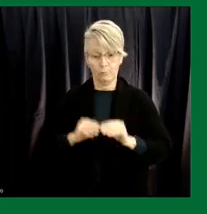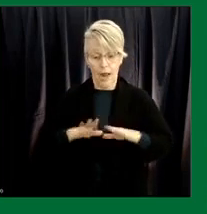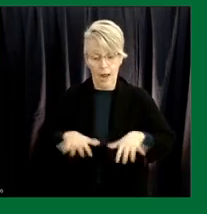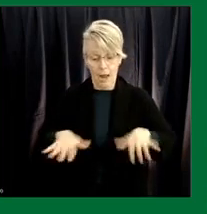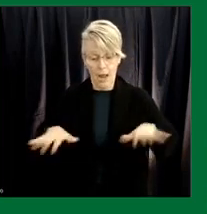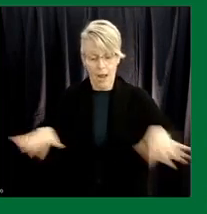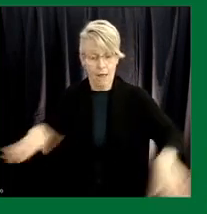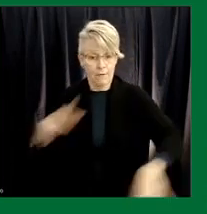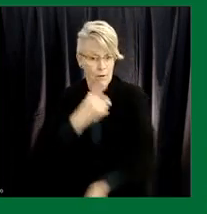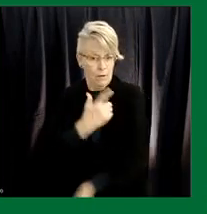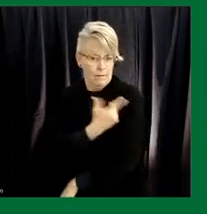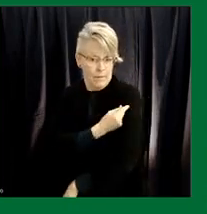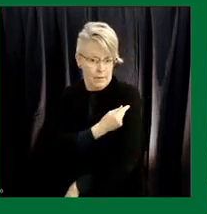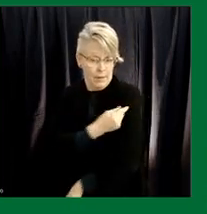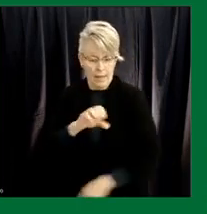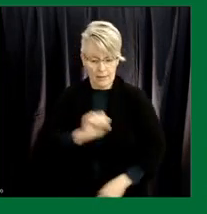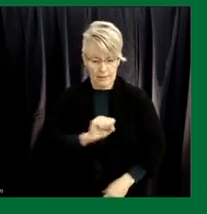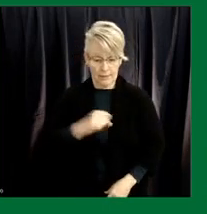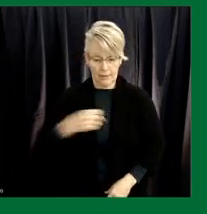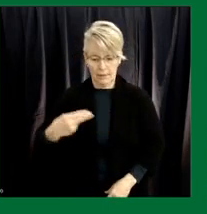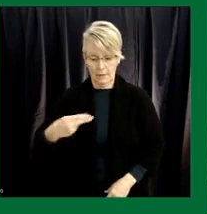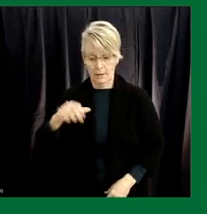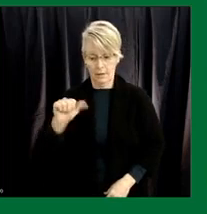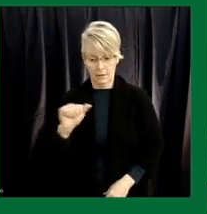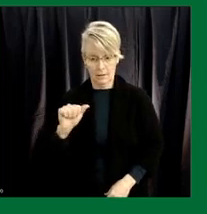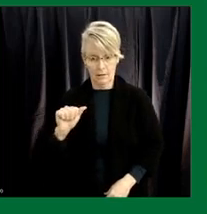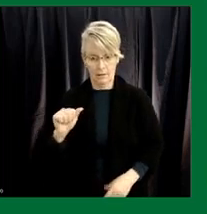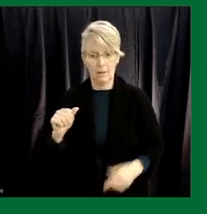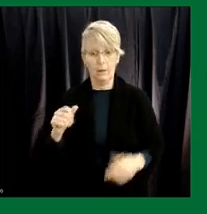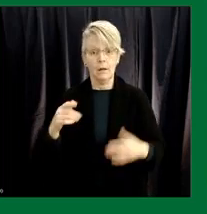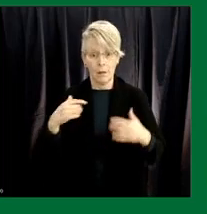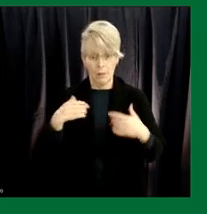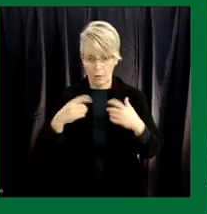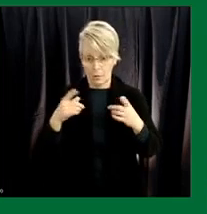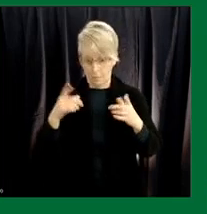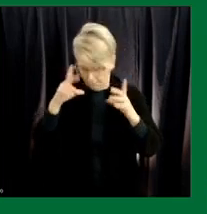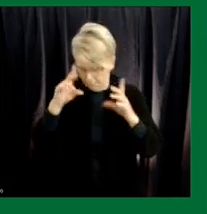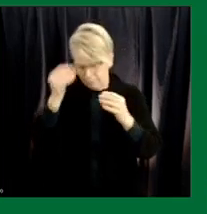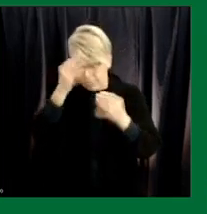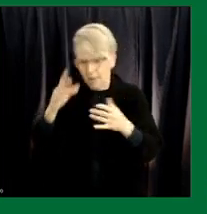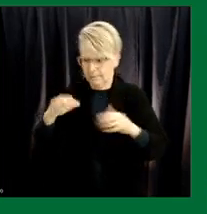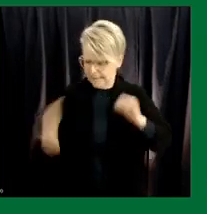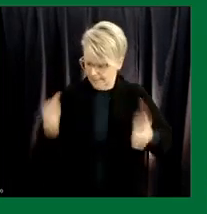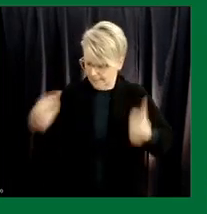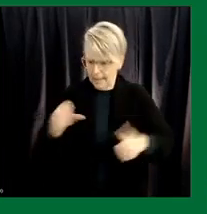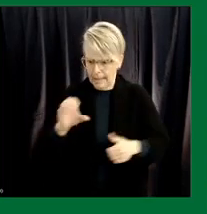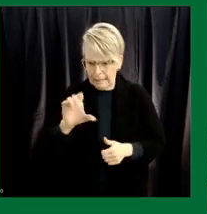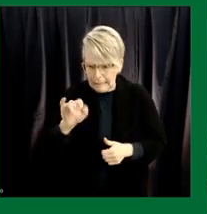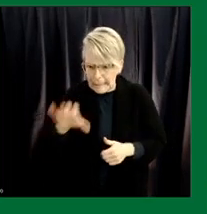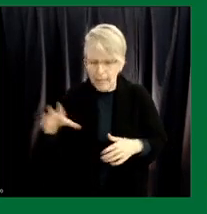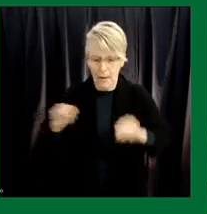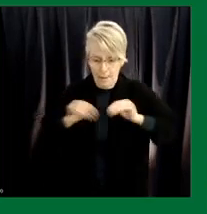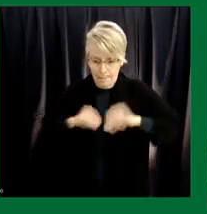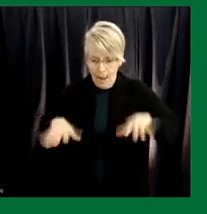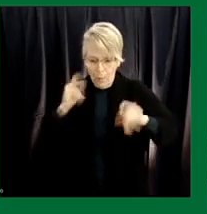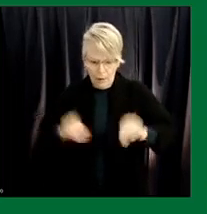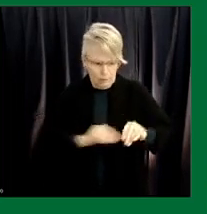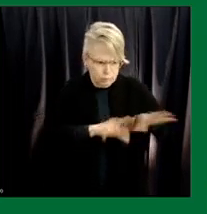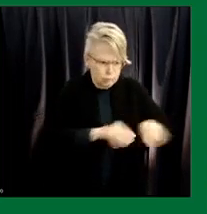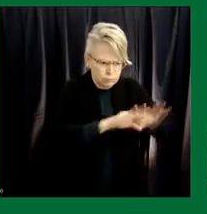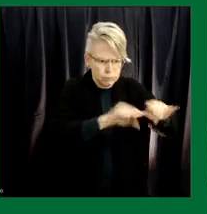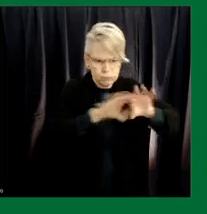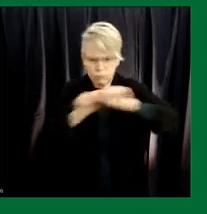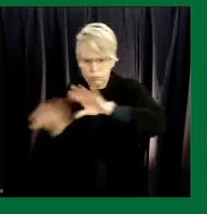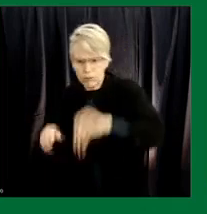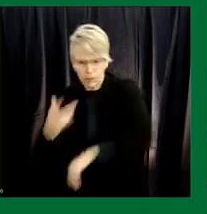health authority showed you know multiple drive-in clinics mass immunization clinics and other settings in which vaccine will be delivered